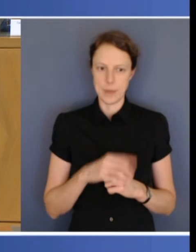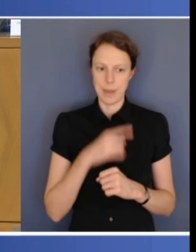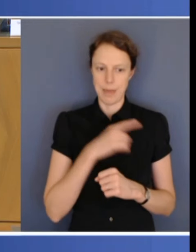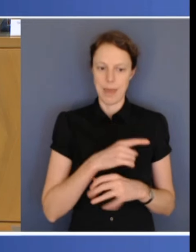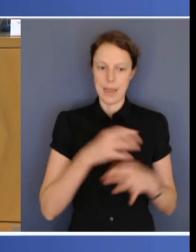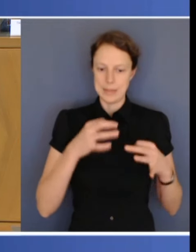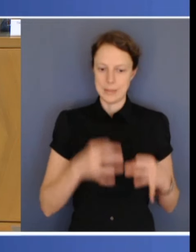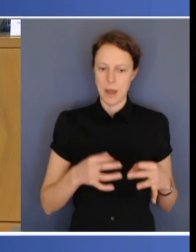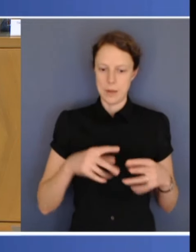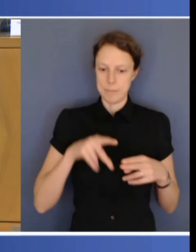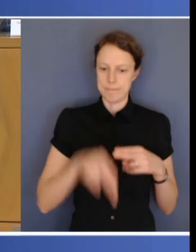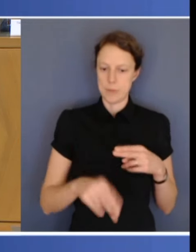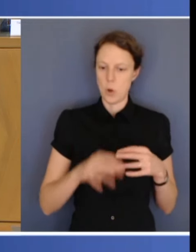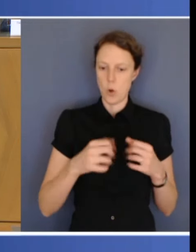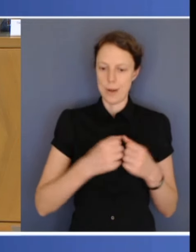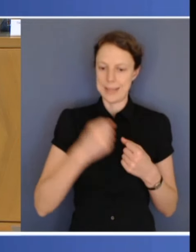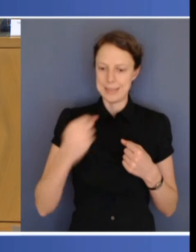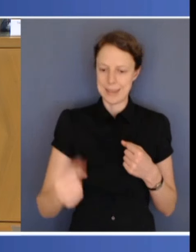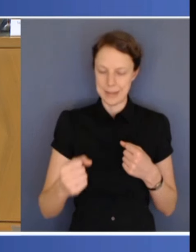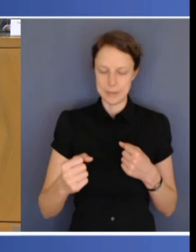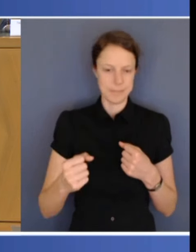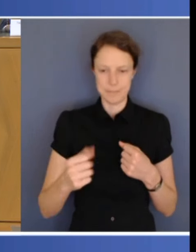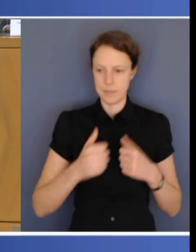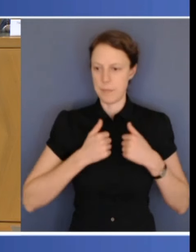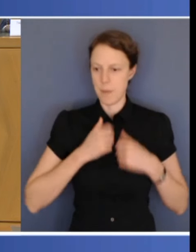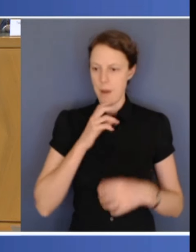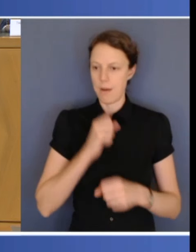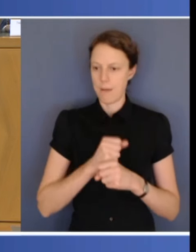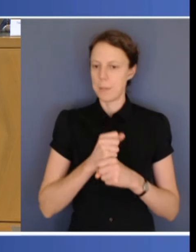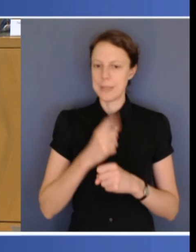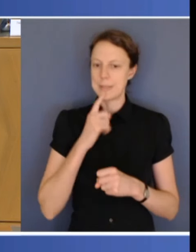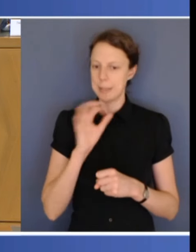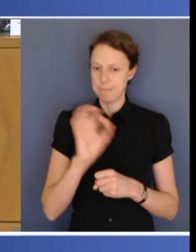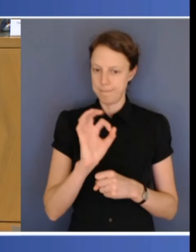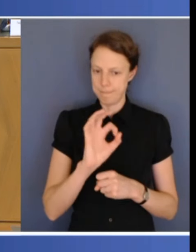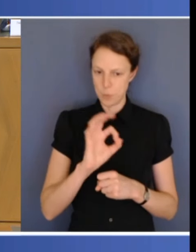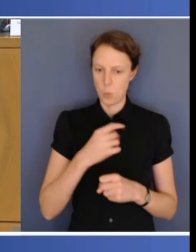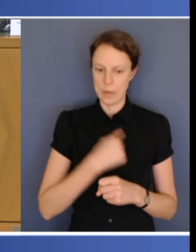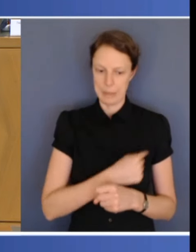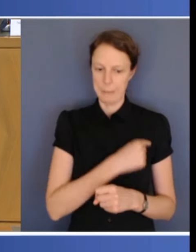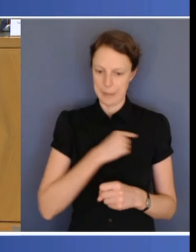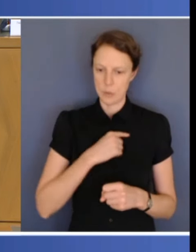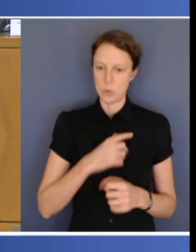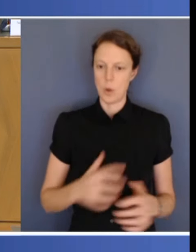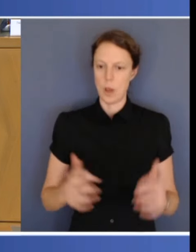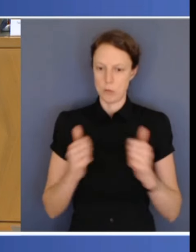remain committed to providing the support that was agreed with Western Australia.